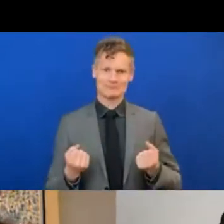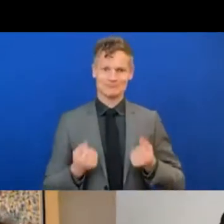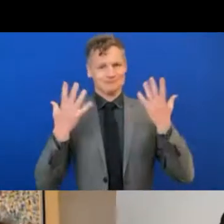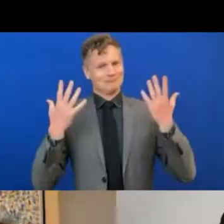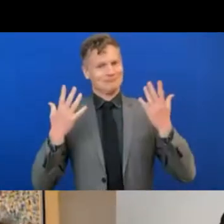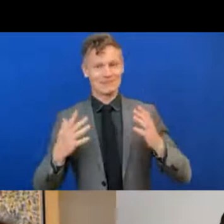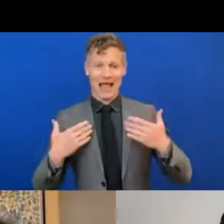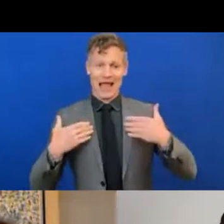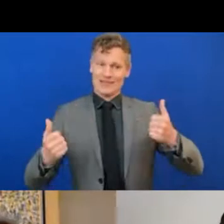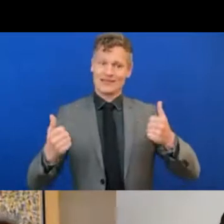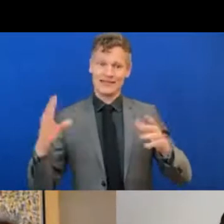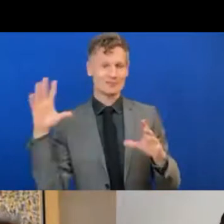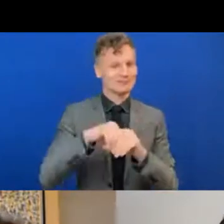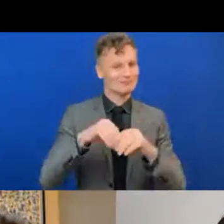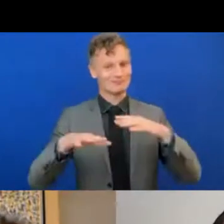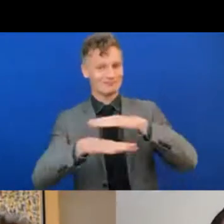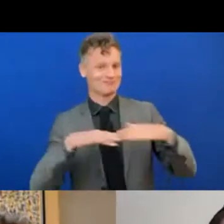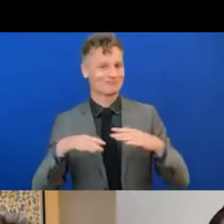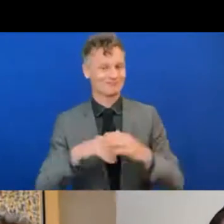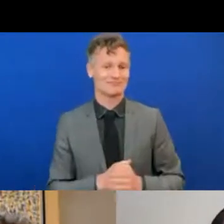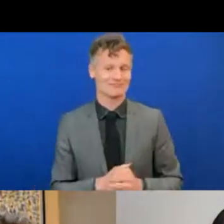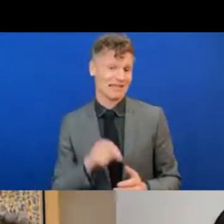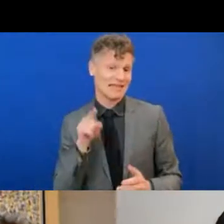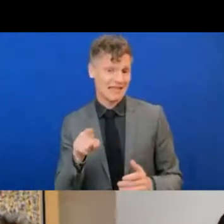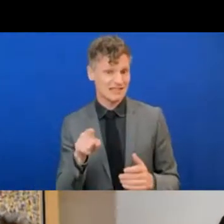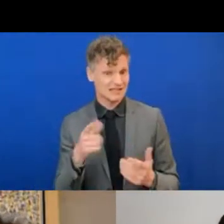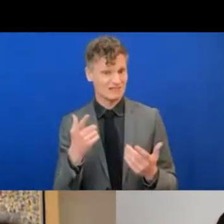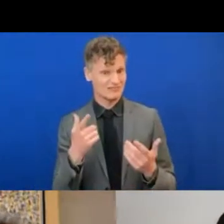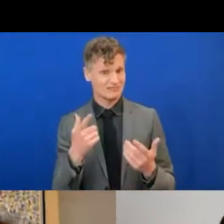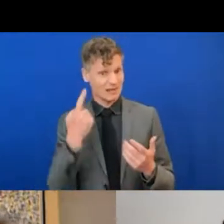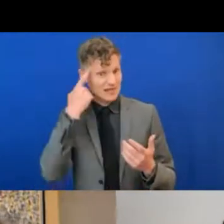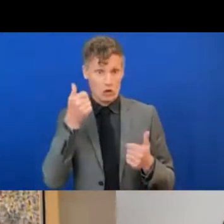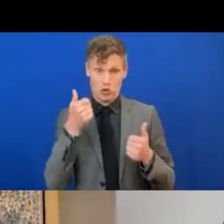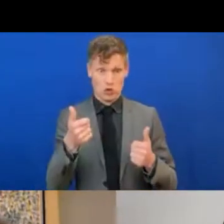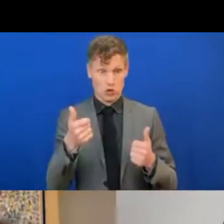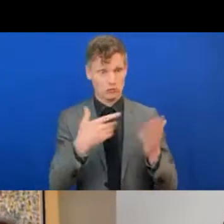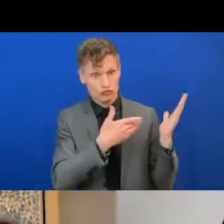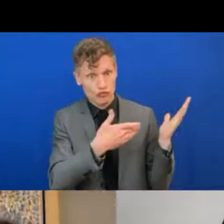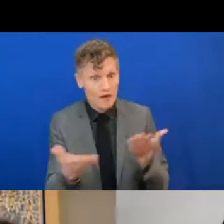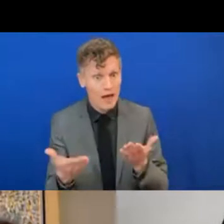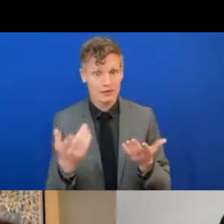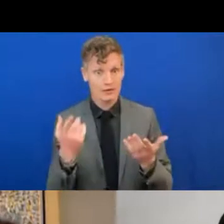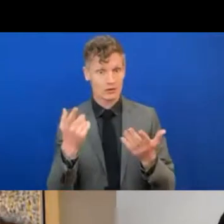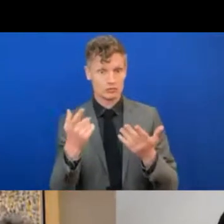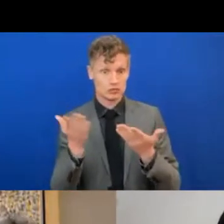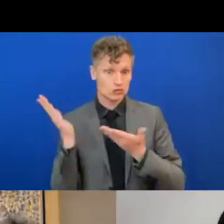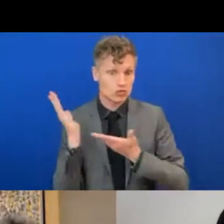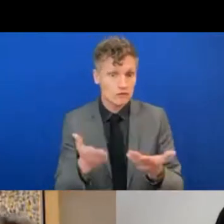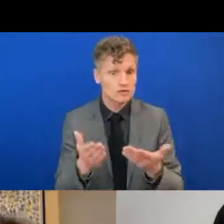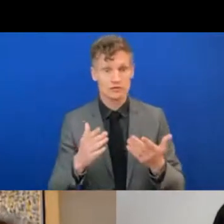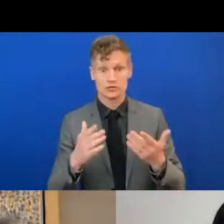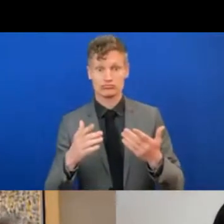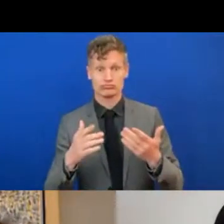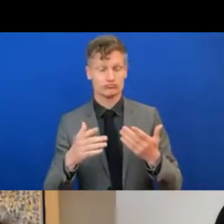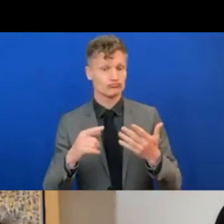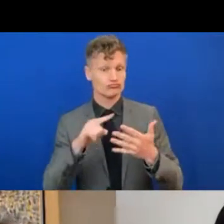ICTs is a scalable mean to provide services and products. Investing told about the importance of healthy aging, but the